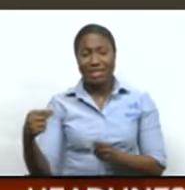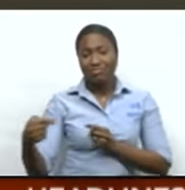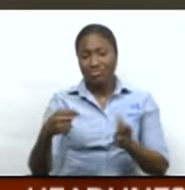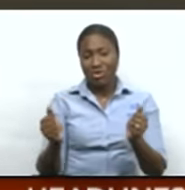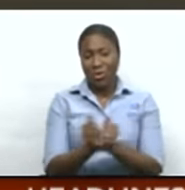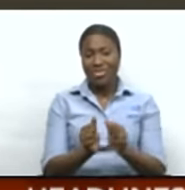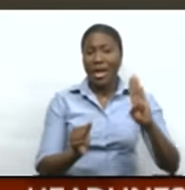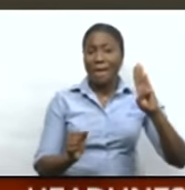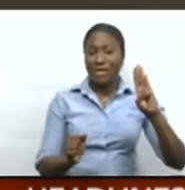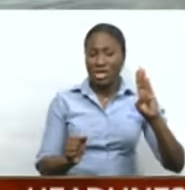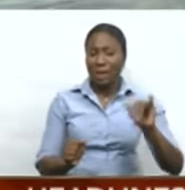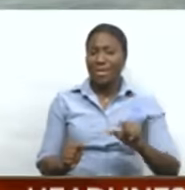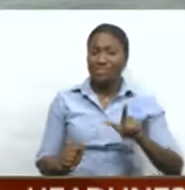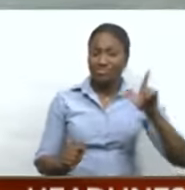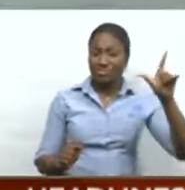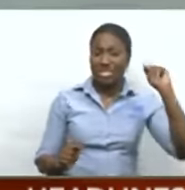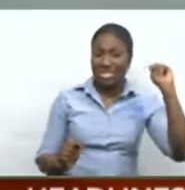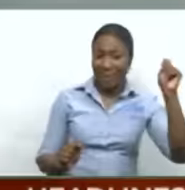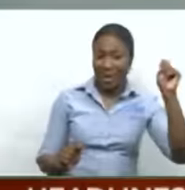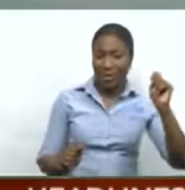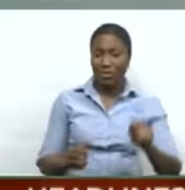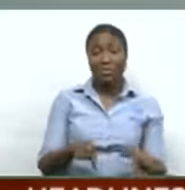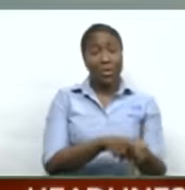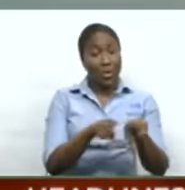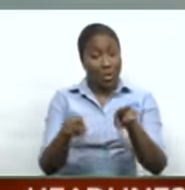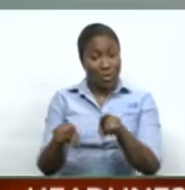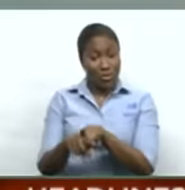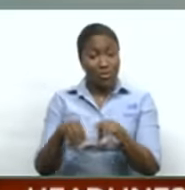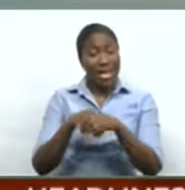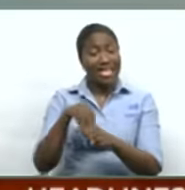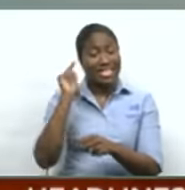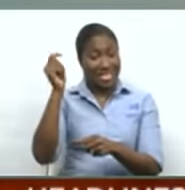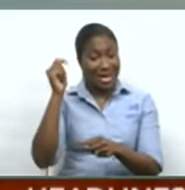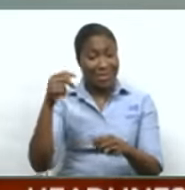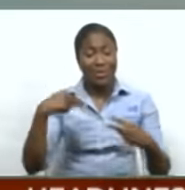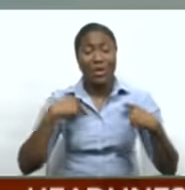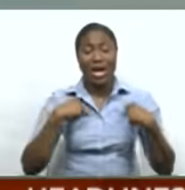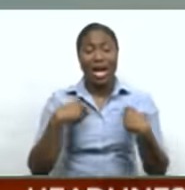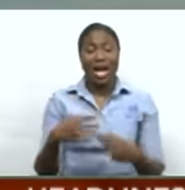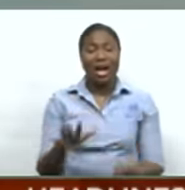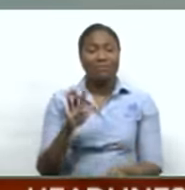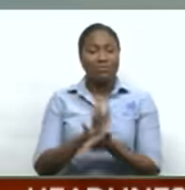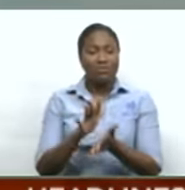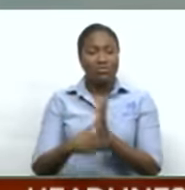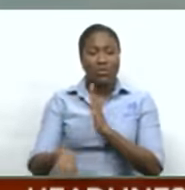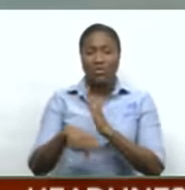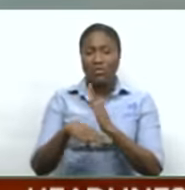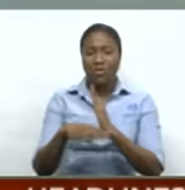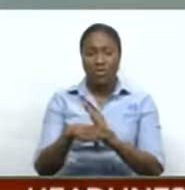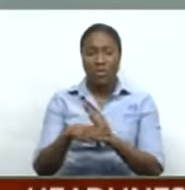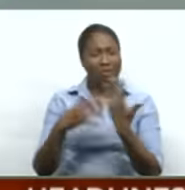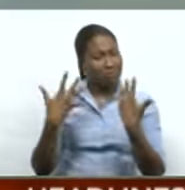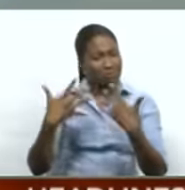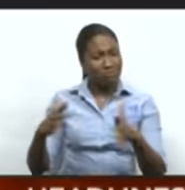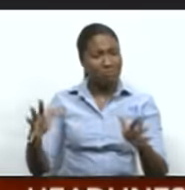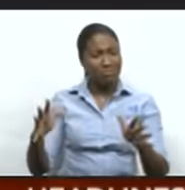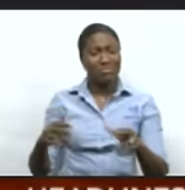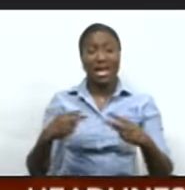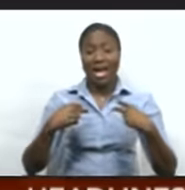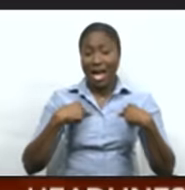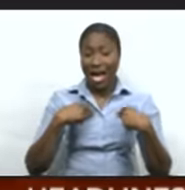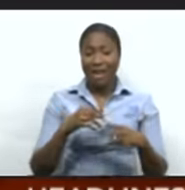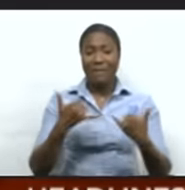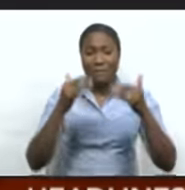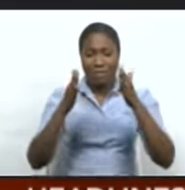to meet Bishops Tobago. Also in Tobago, their schoolboy football is long behind them, but over 40 and over 50